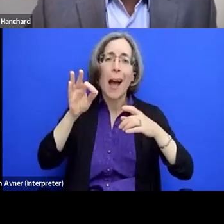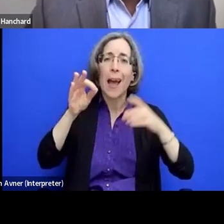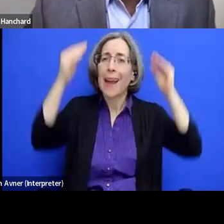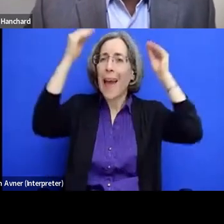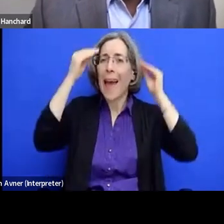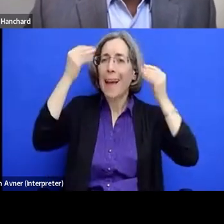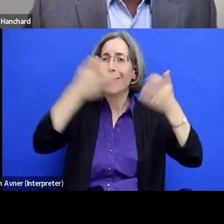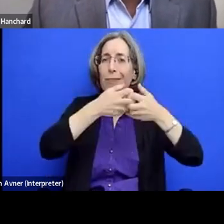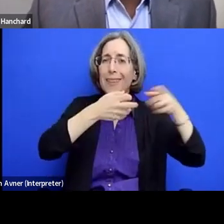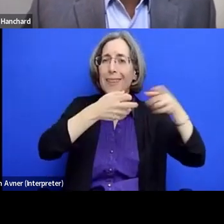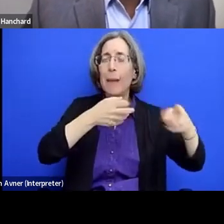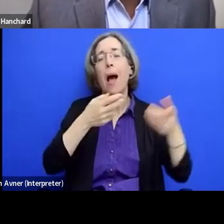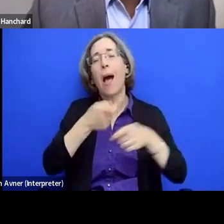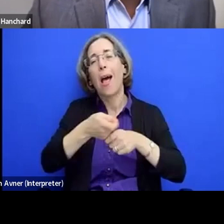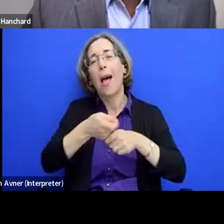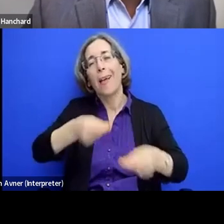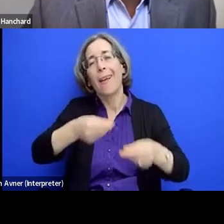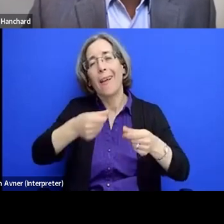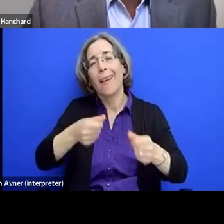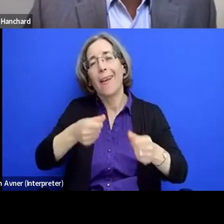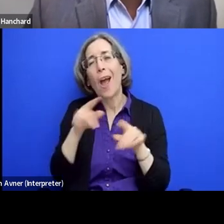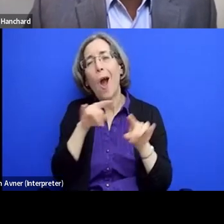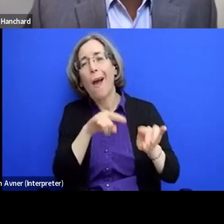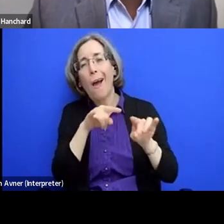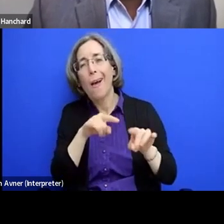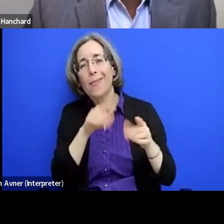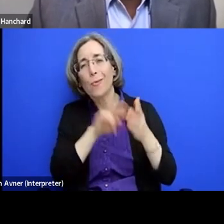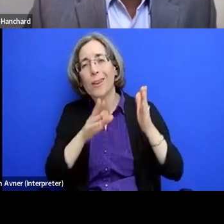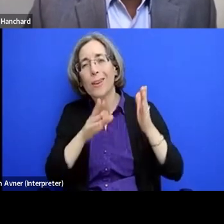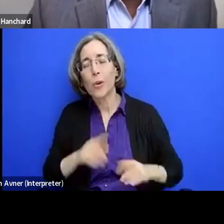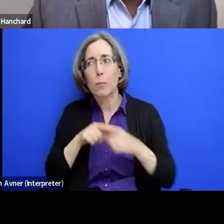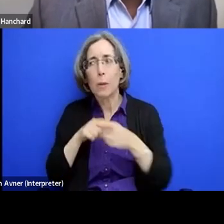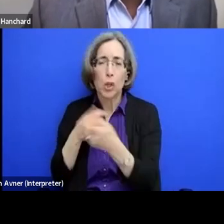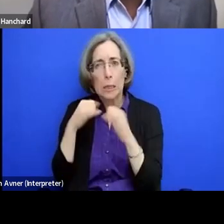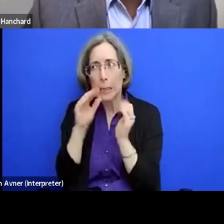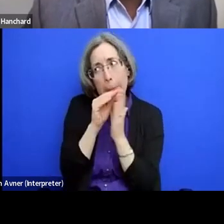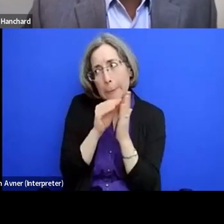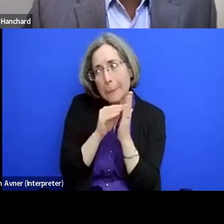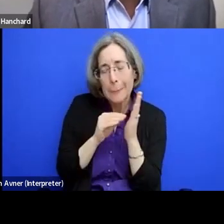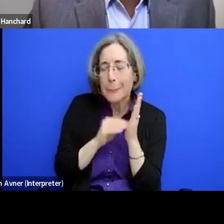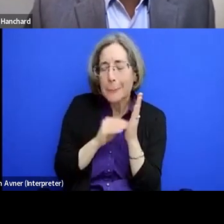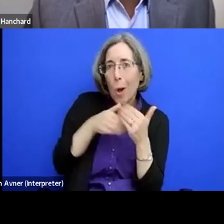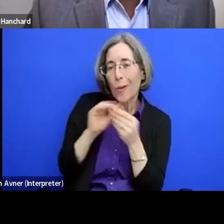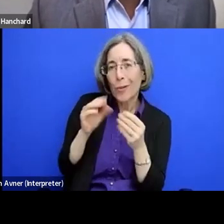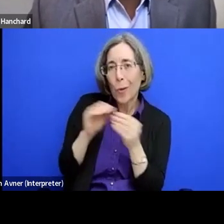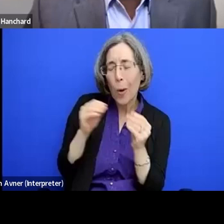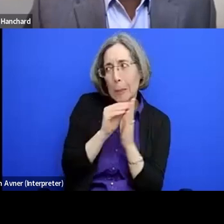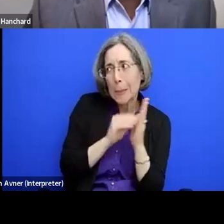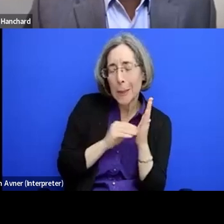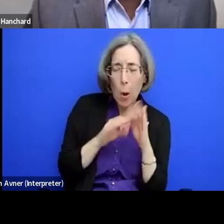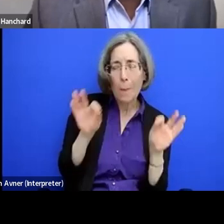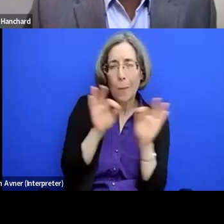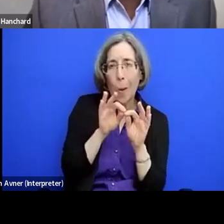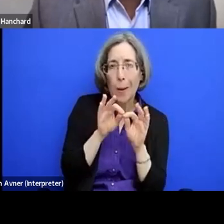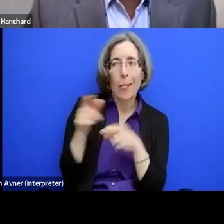it's very clear to me that they're, they're kind of making fun of her, but she, she's, you know, diligently recording all of this data as important data.